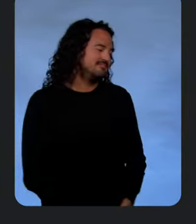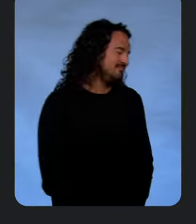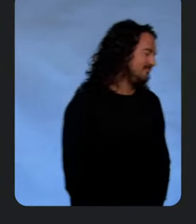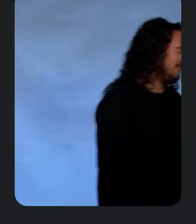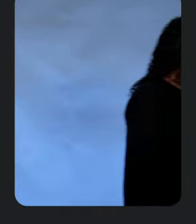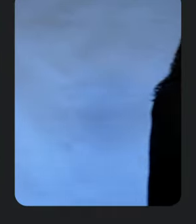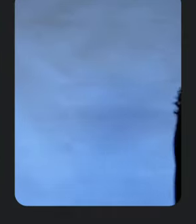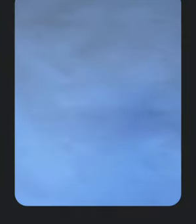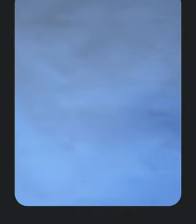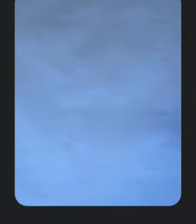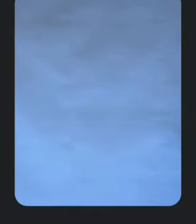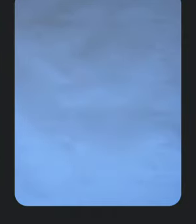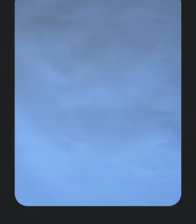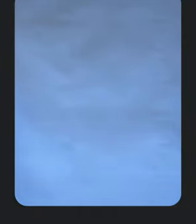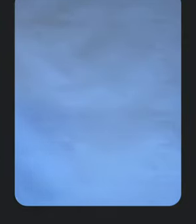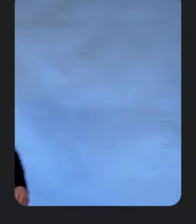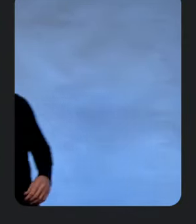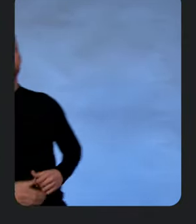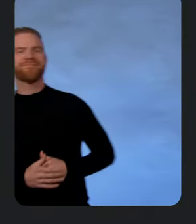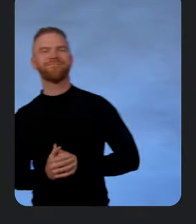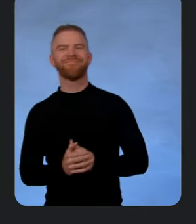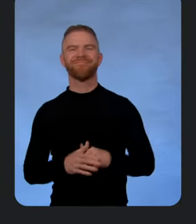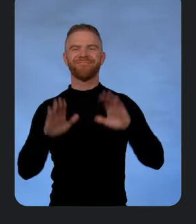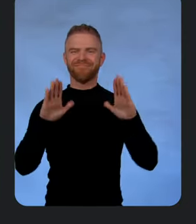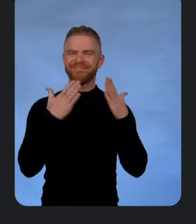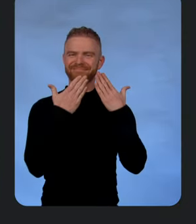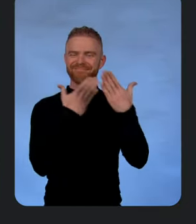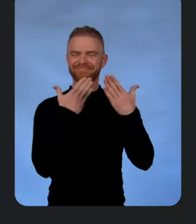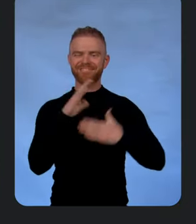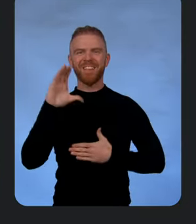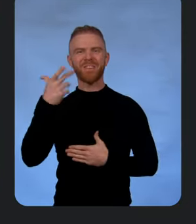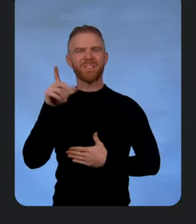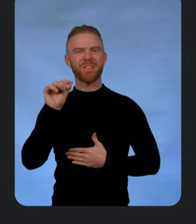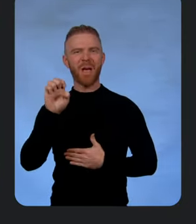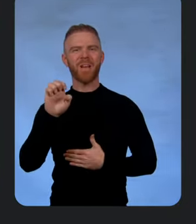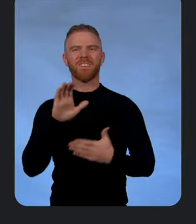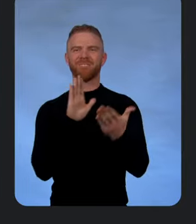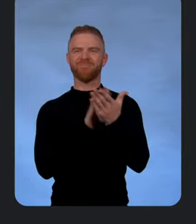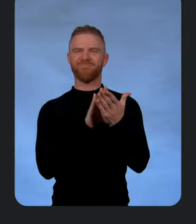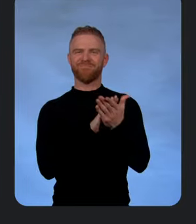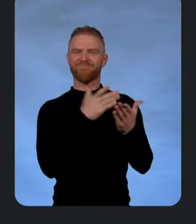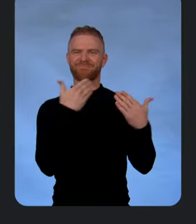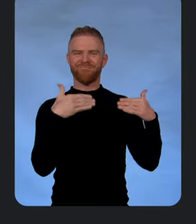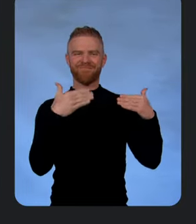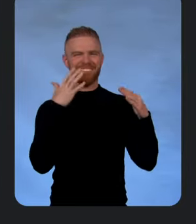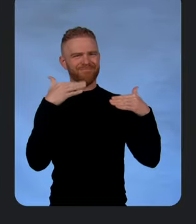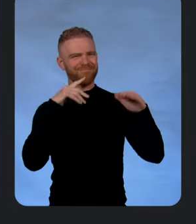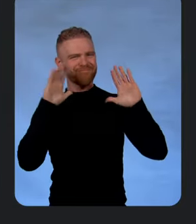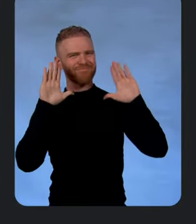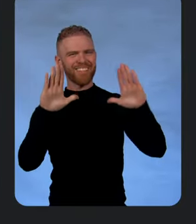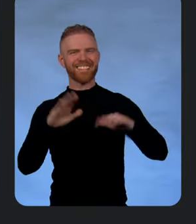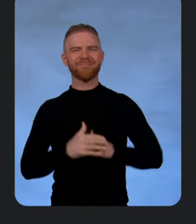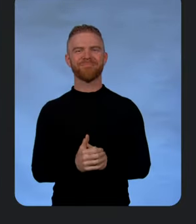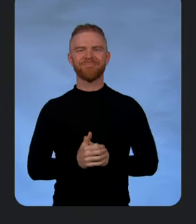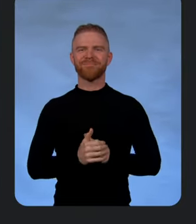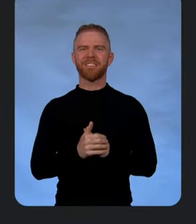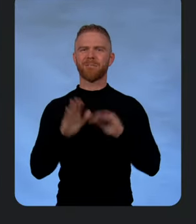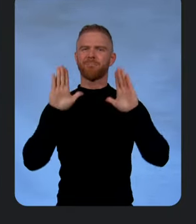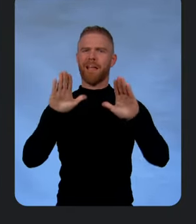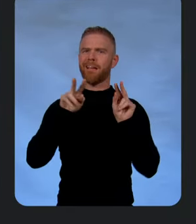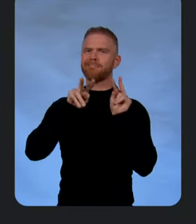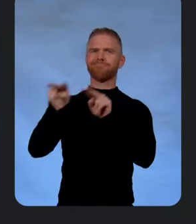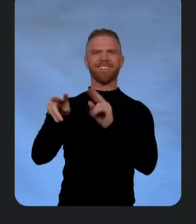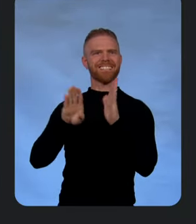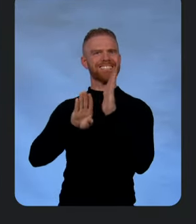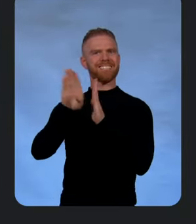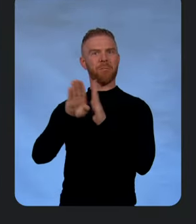Thank you, Chloe. That was awesome. Yeah, clap for Chloe. That's good. So that was a great look at developing with AI. Now to help us